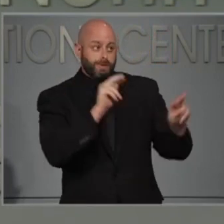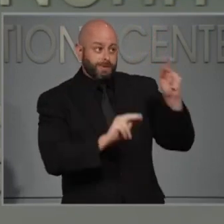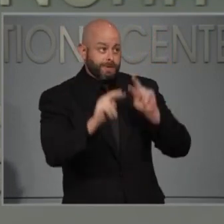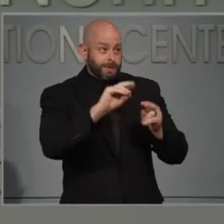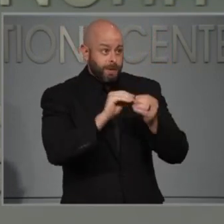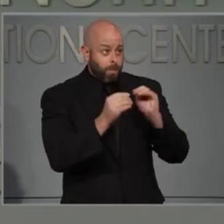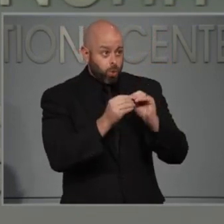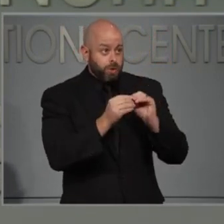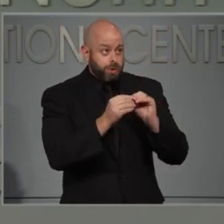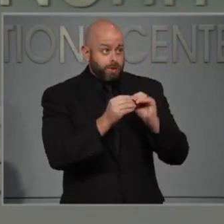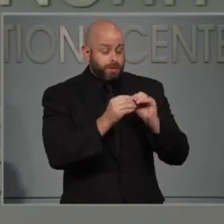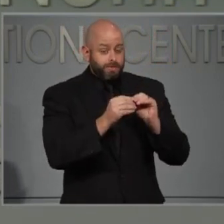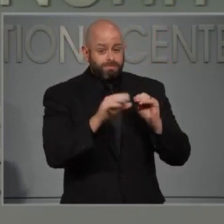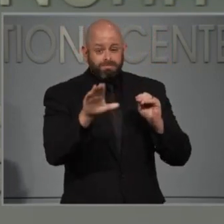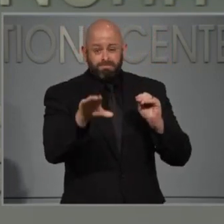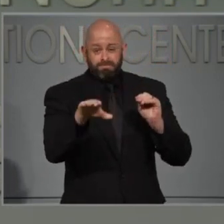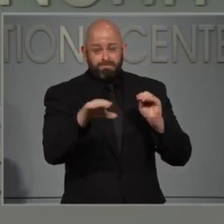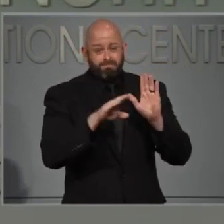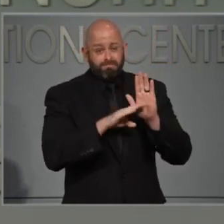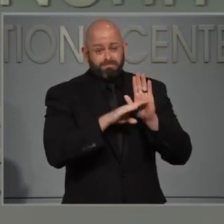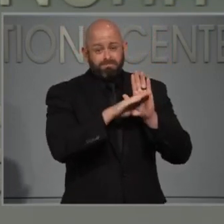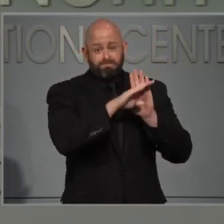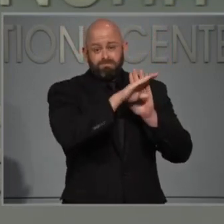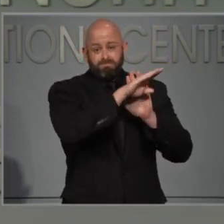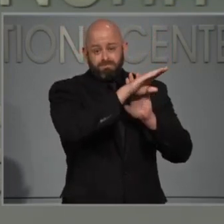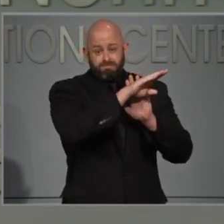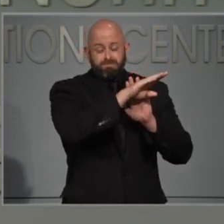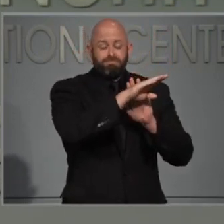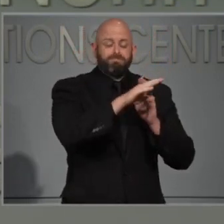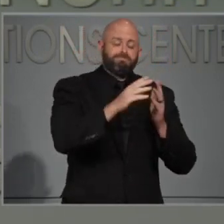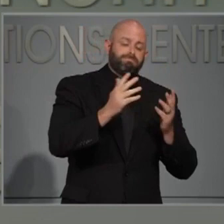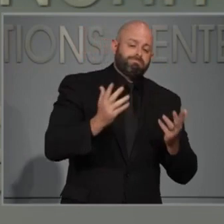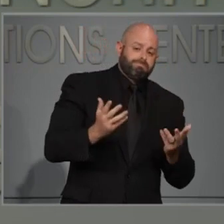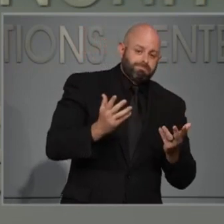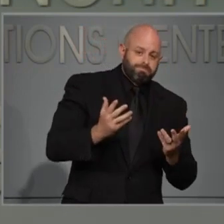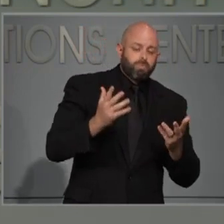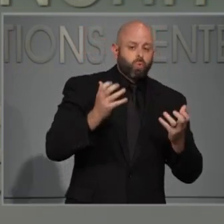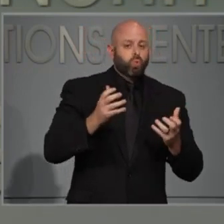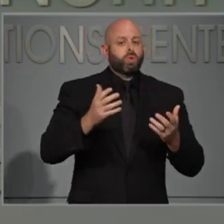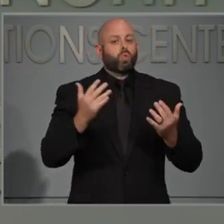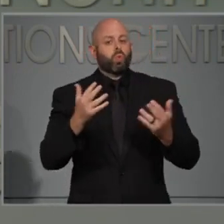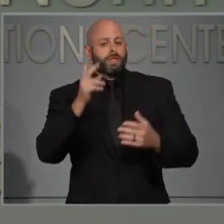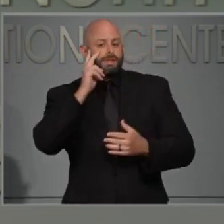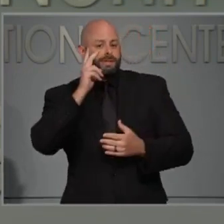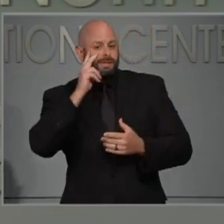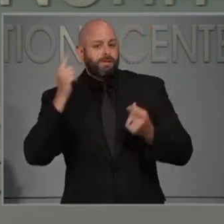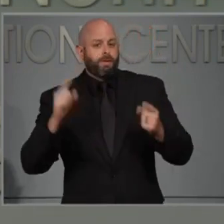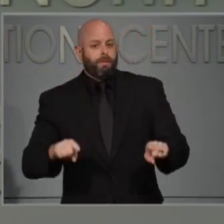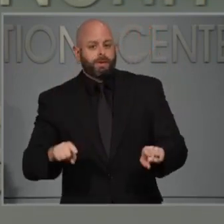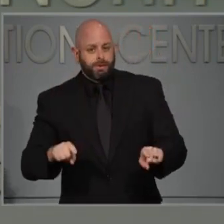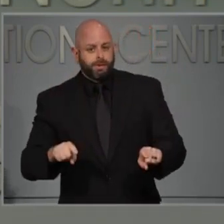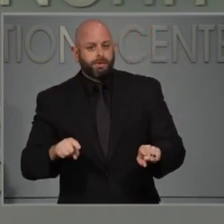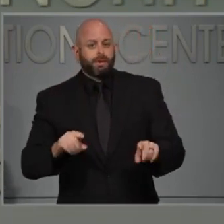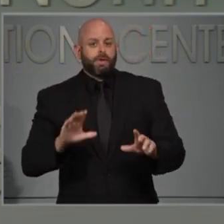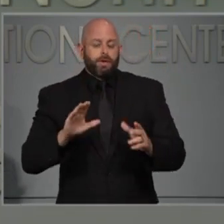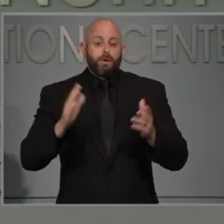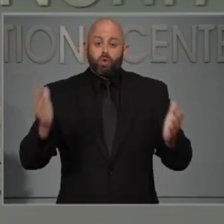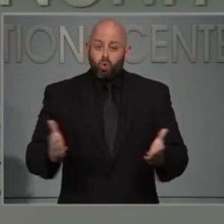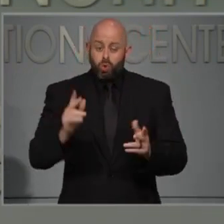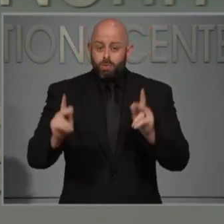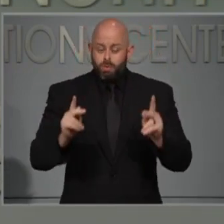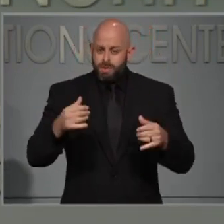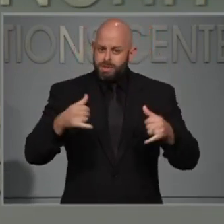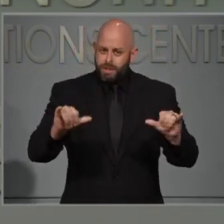trending in a good direction, but we still want to give this more time and want to encourage people to continue to